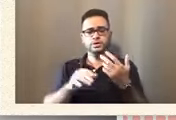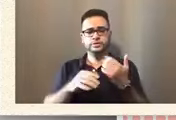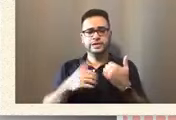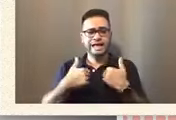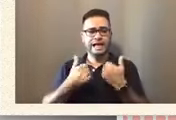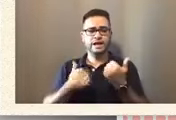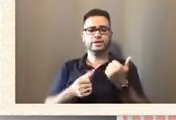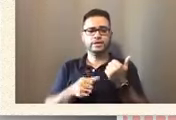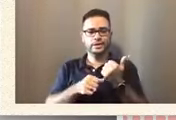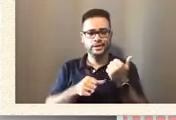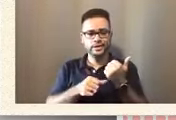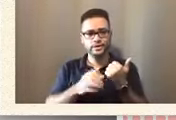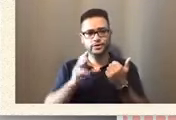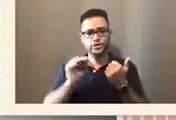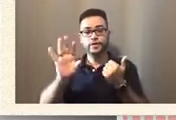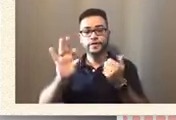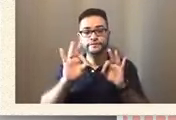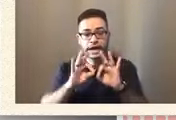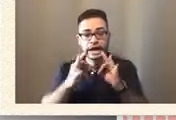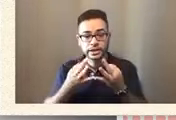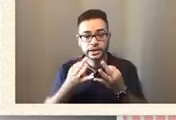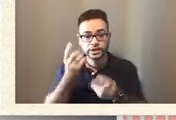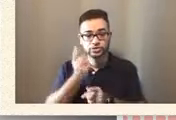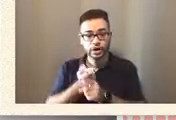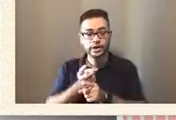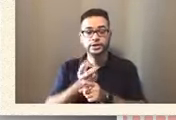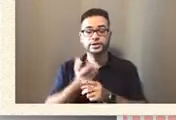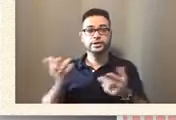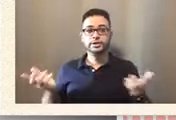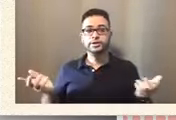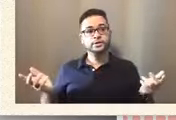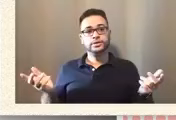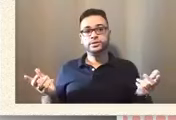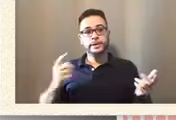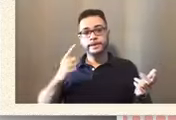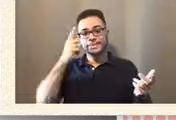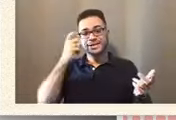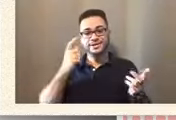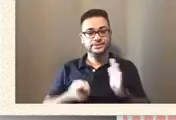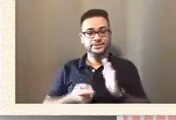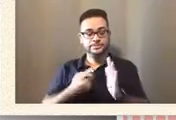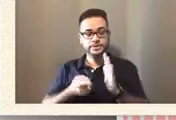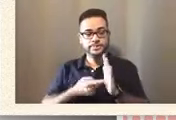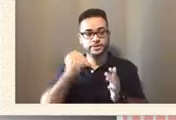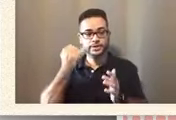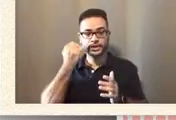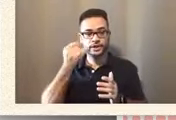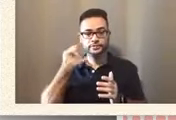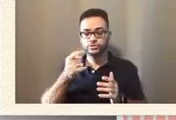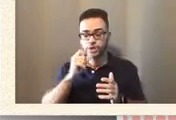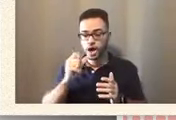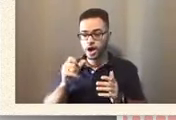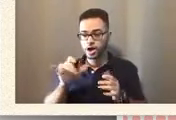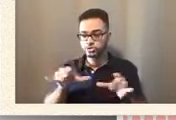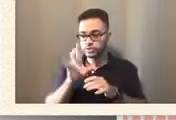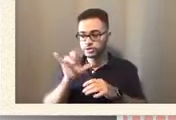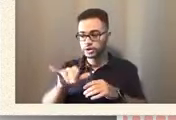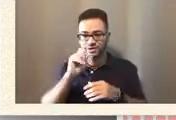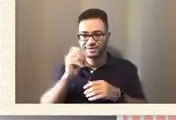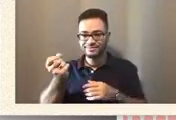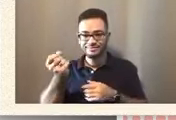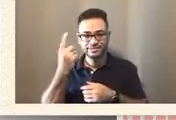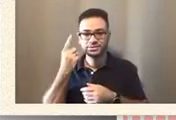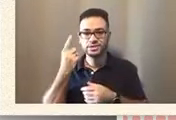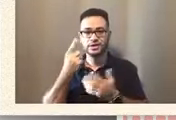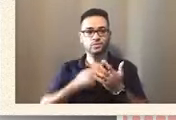family, right? I mean, because sometimes if you're not there, they don't understand what it is that you're